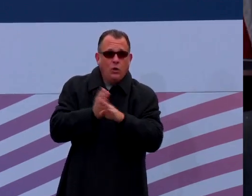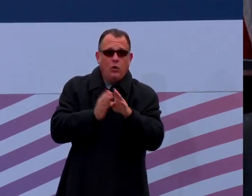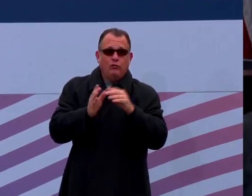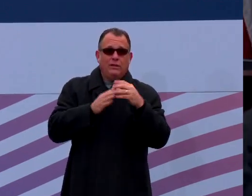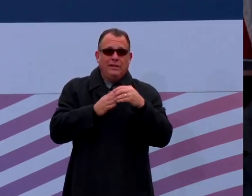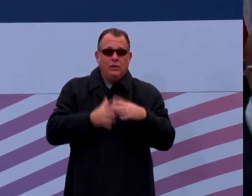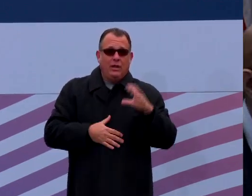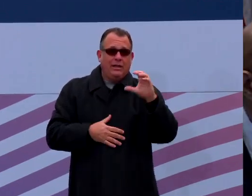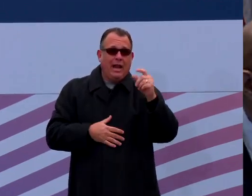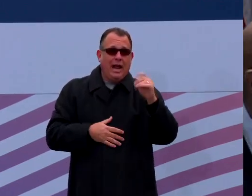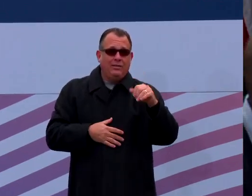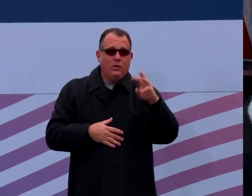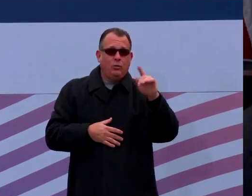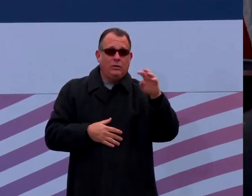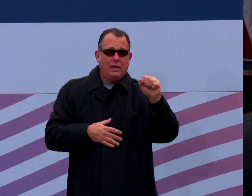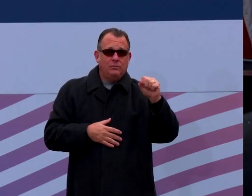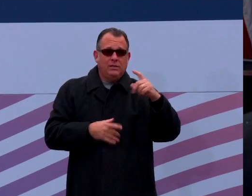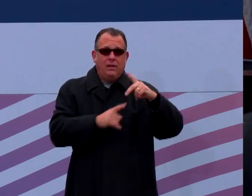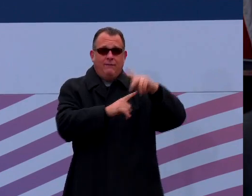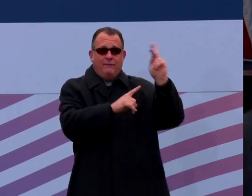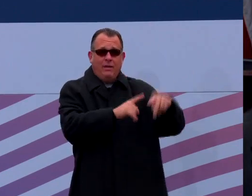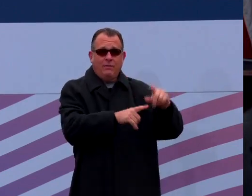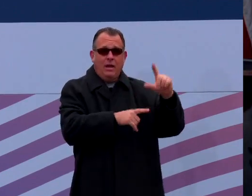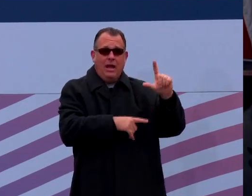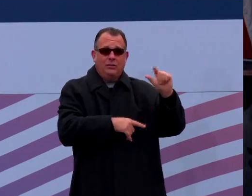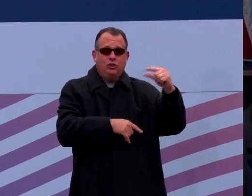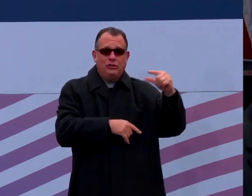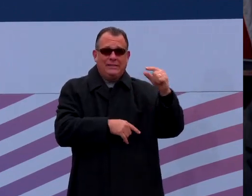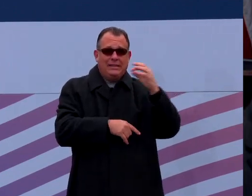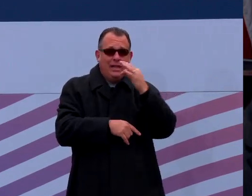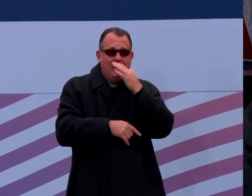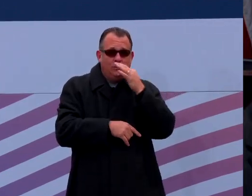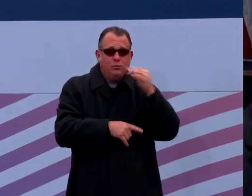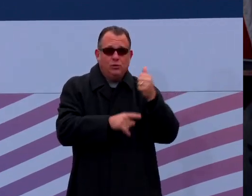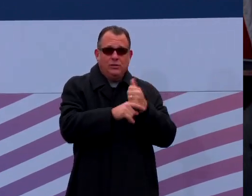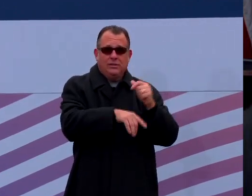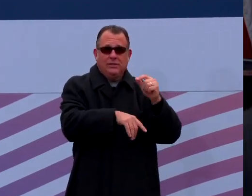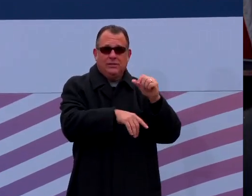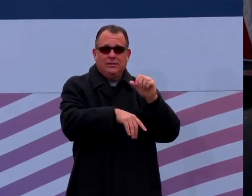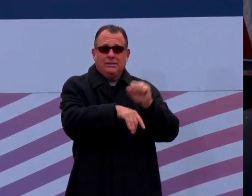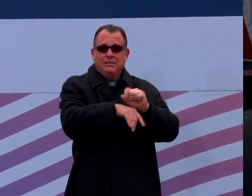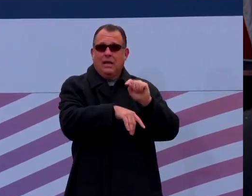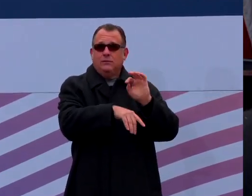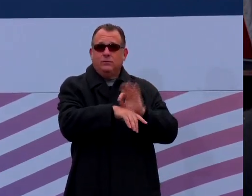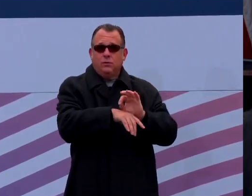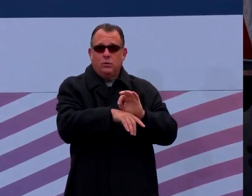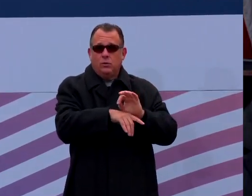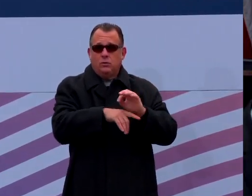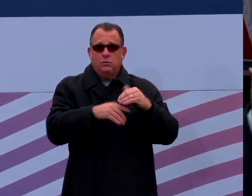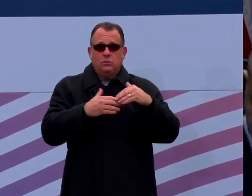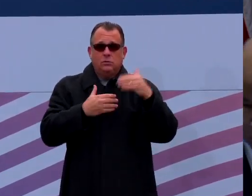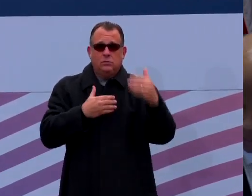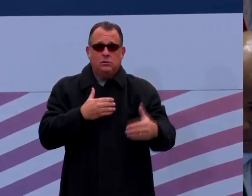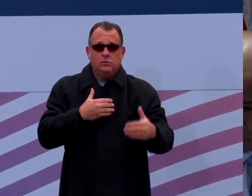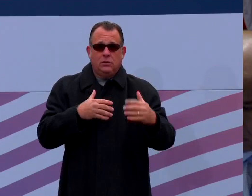LNG Export Tax Task Force. The next order of business is leaves of absence.